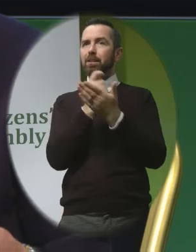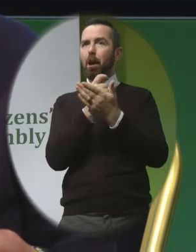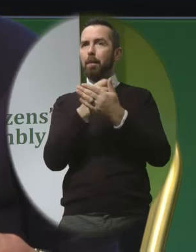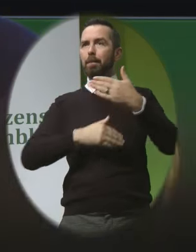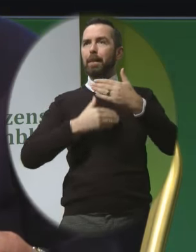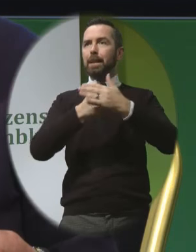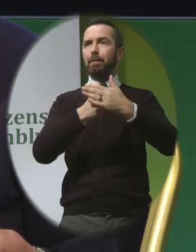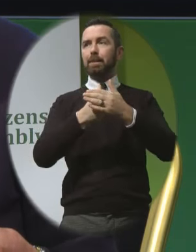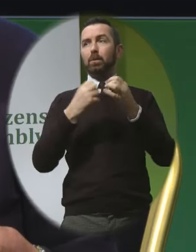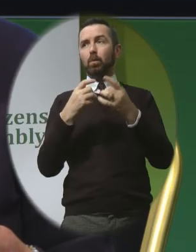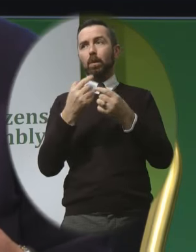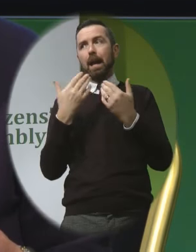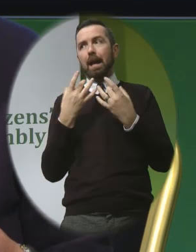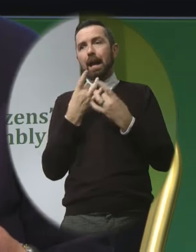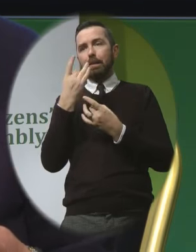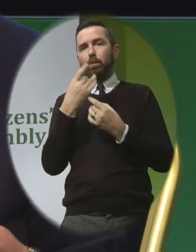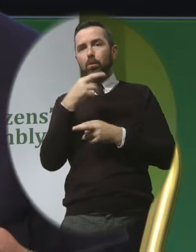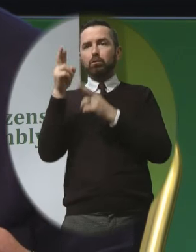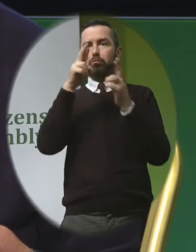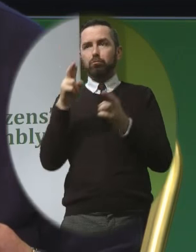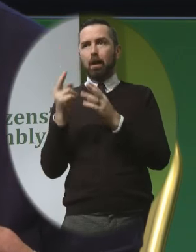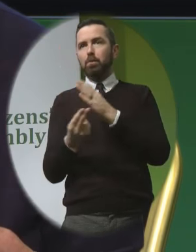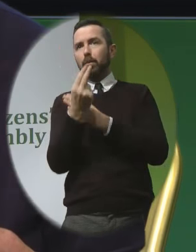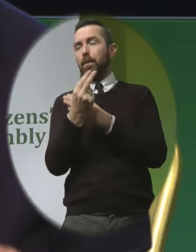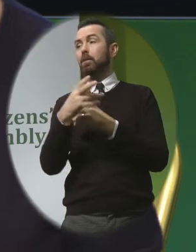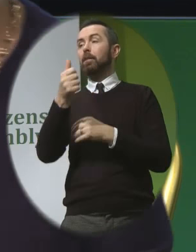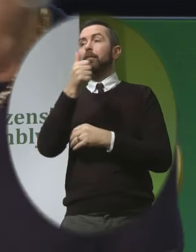you very much so we'll have Sinead